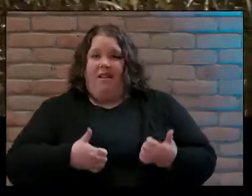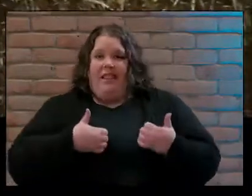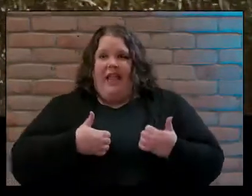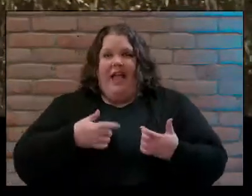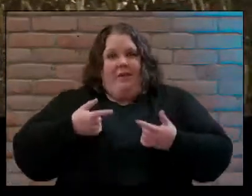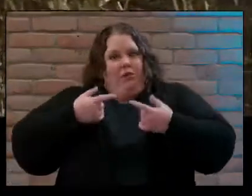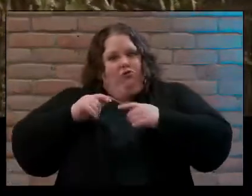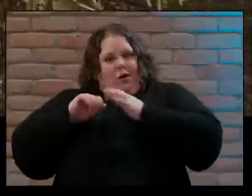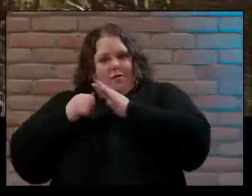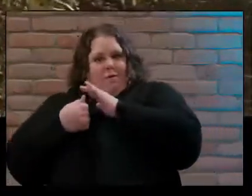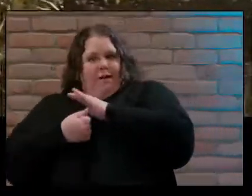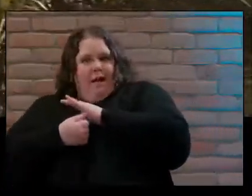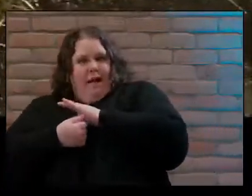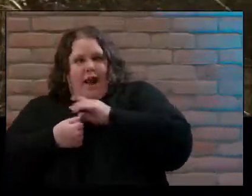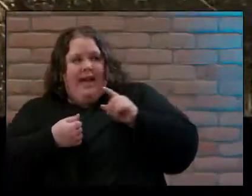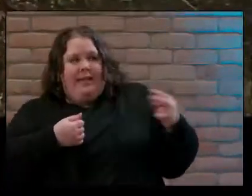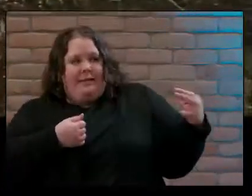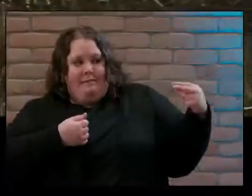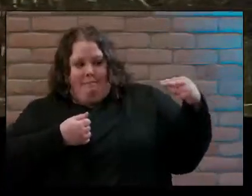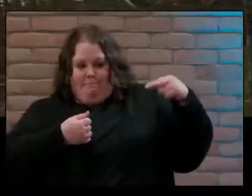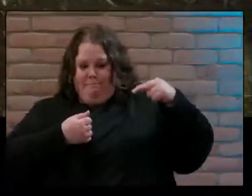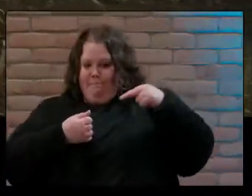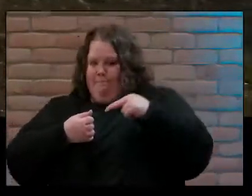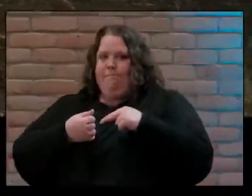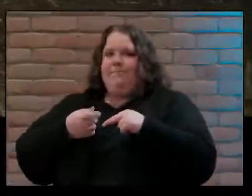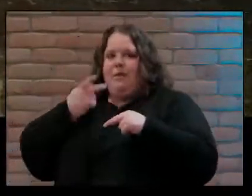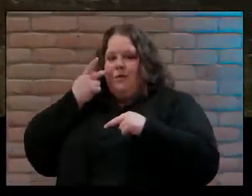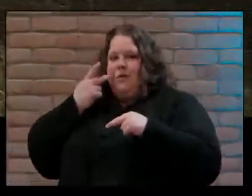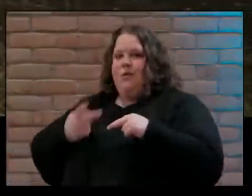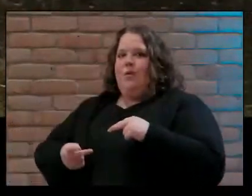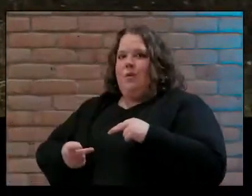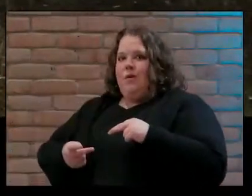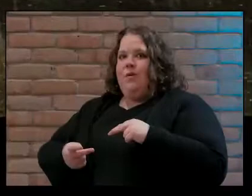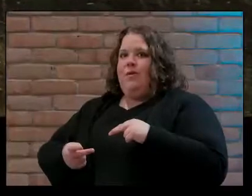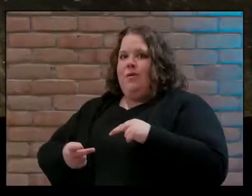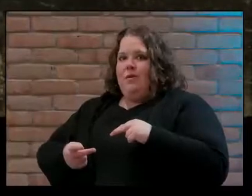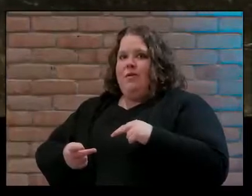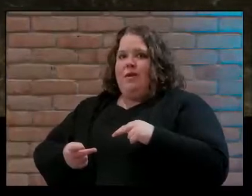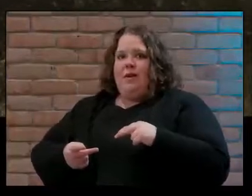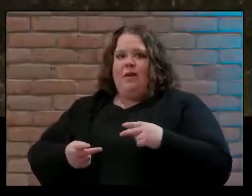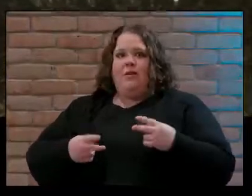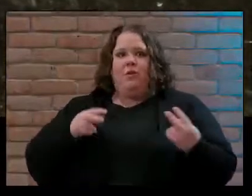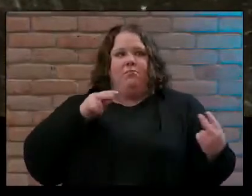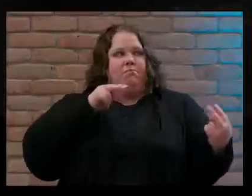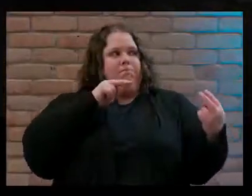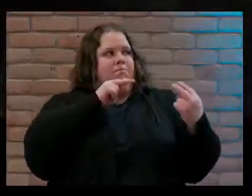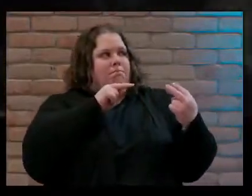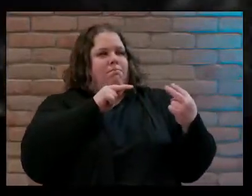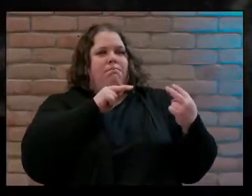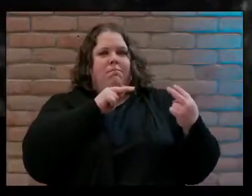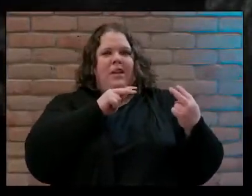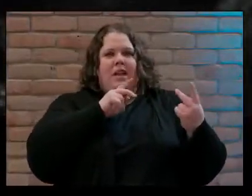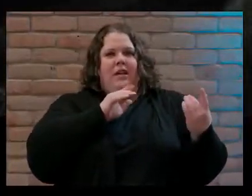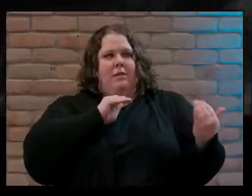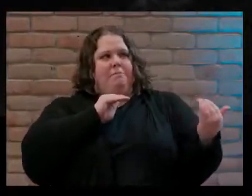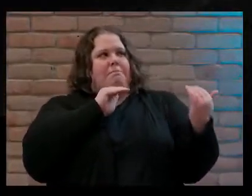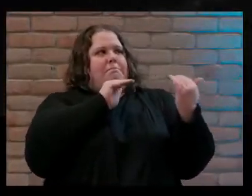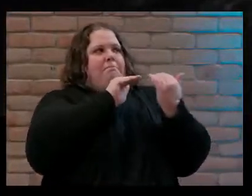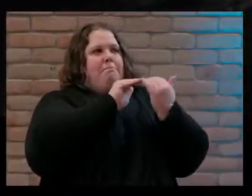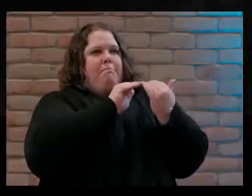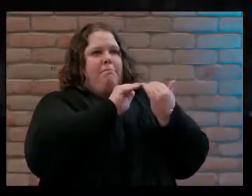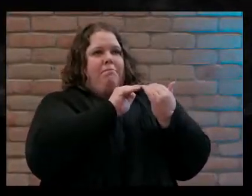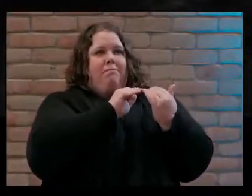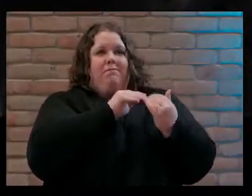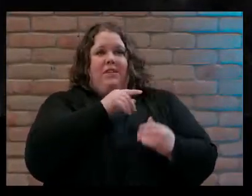but he looked right through me and met me where I was he wasn't